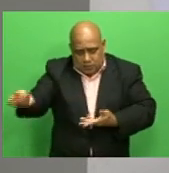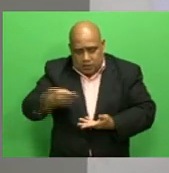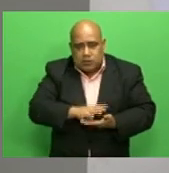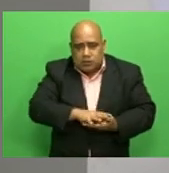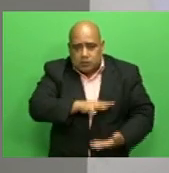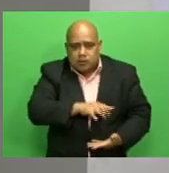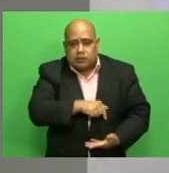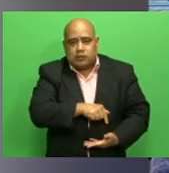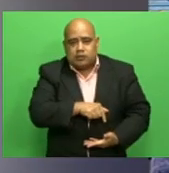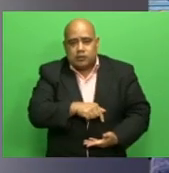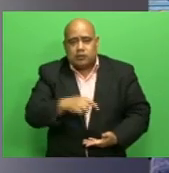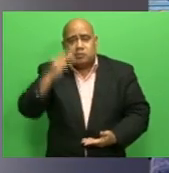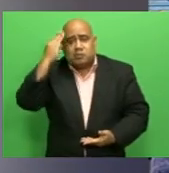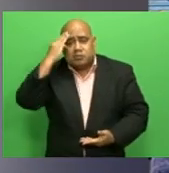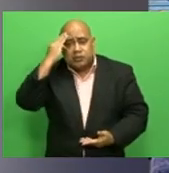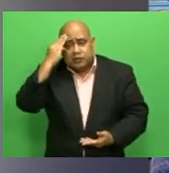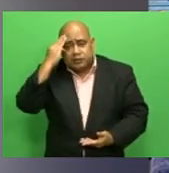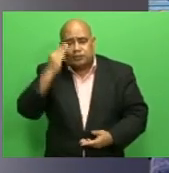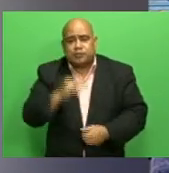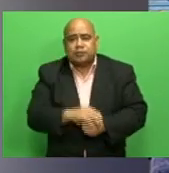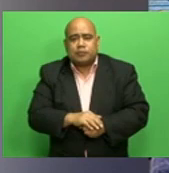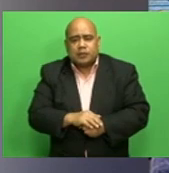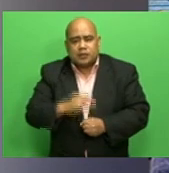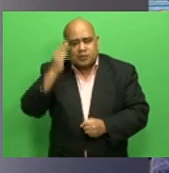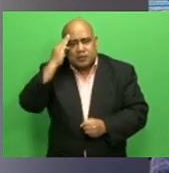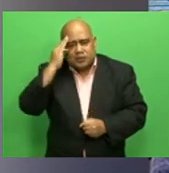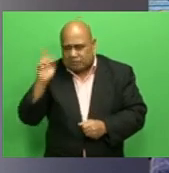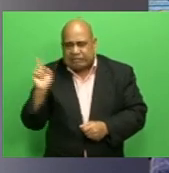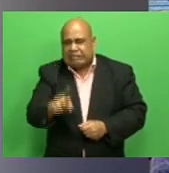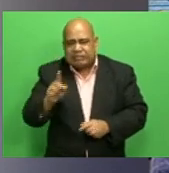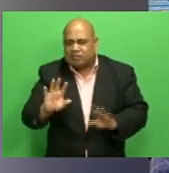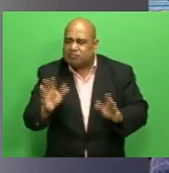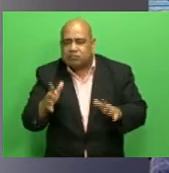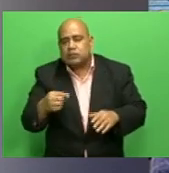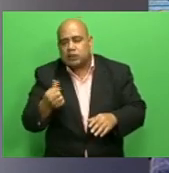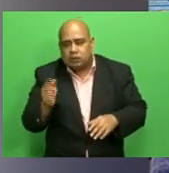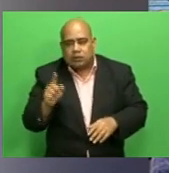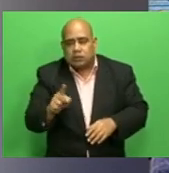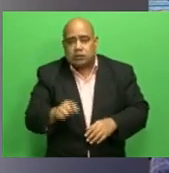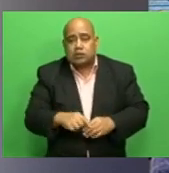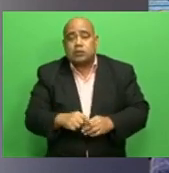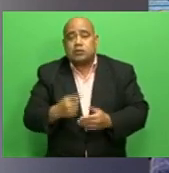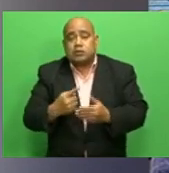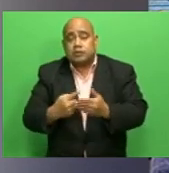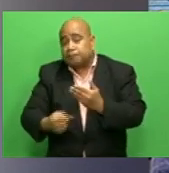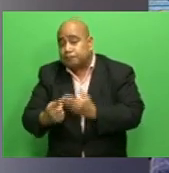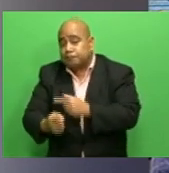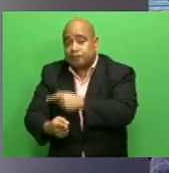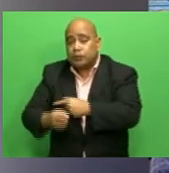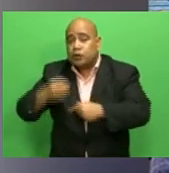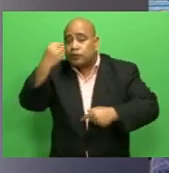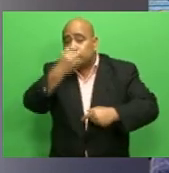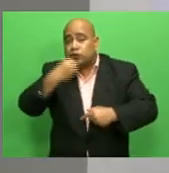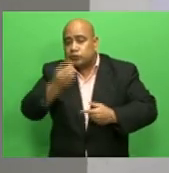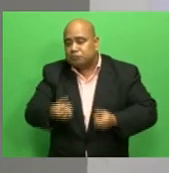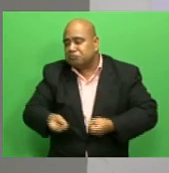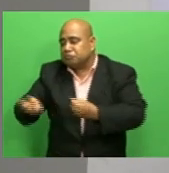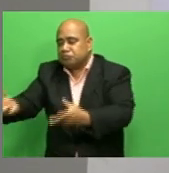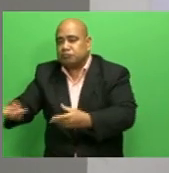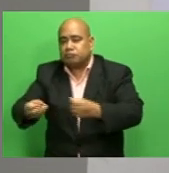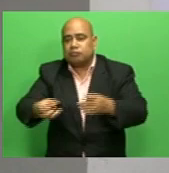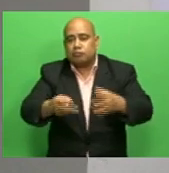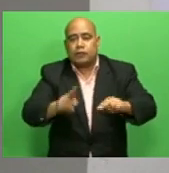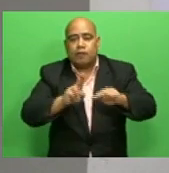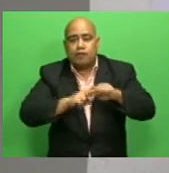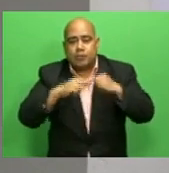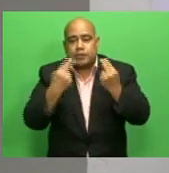very good at coming to the market. So we sort of just give food and things to relatives for my